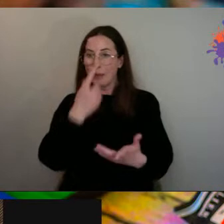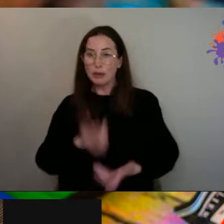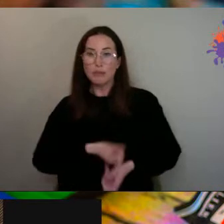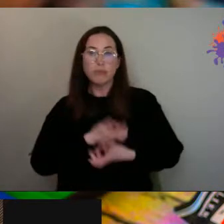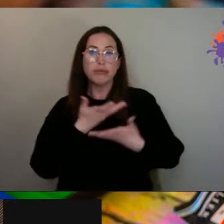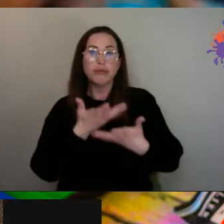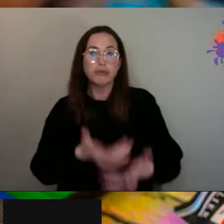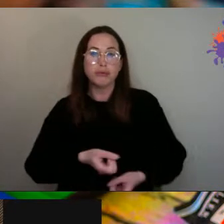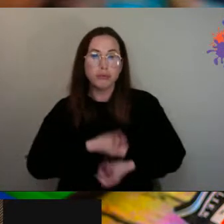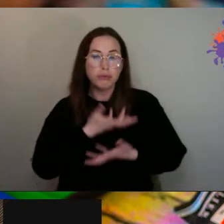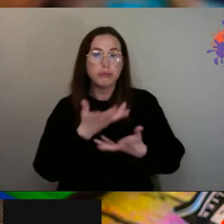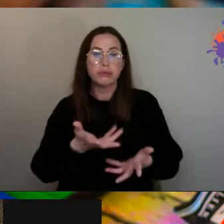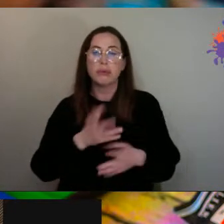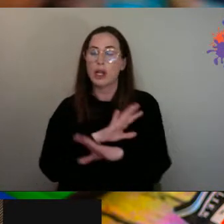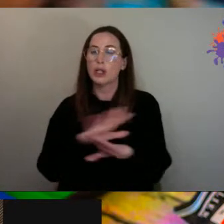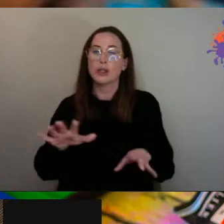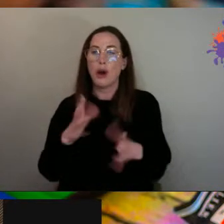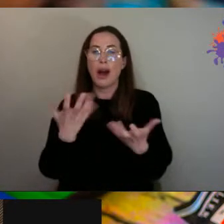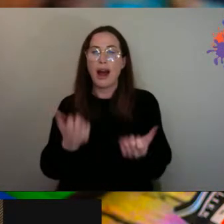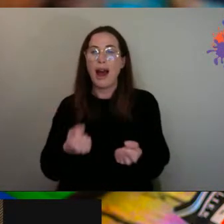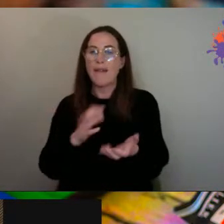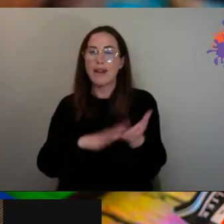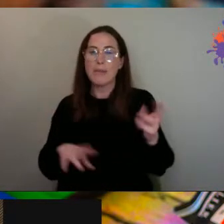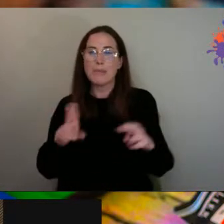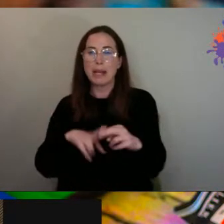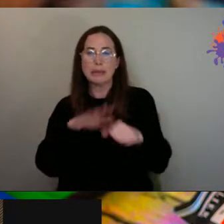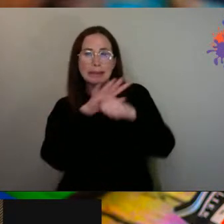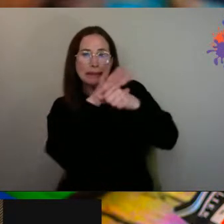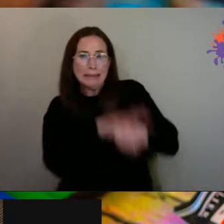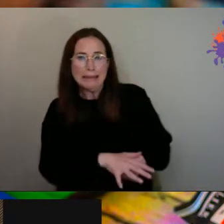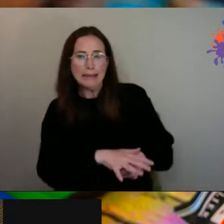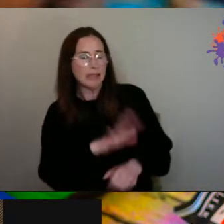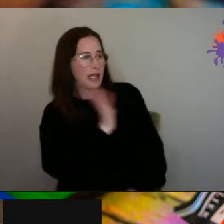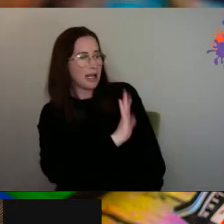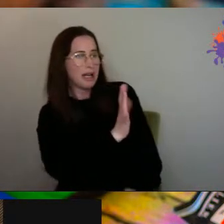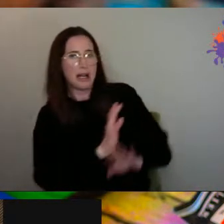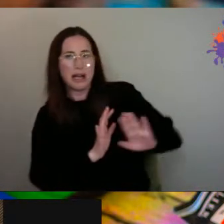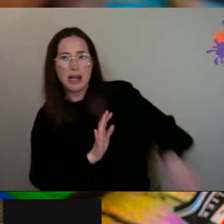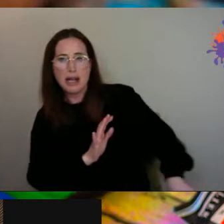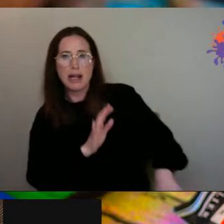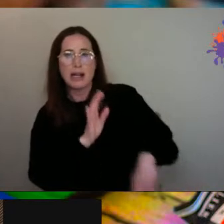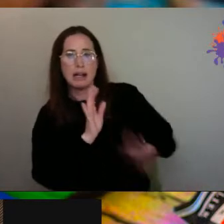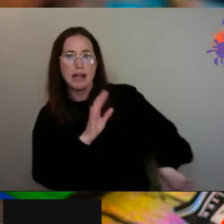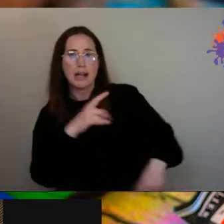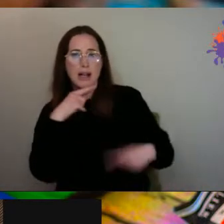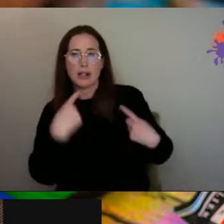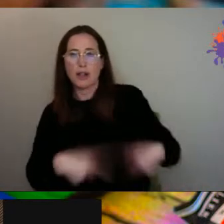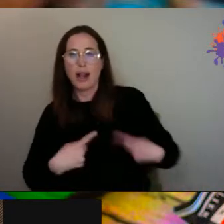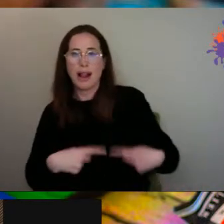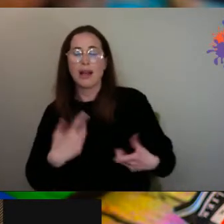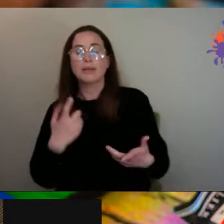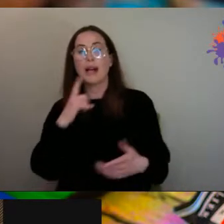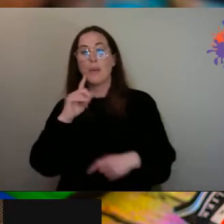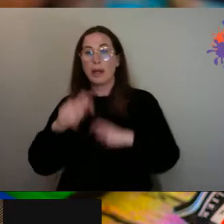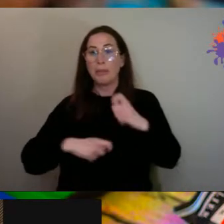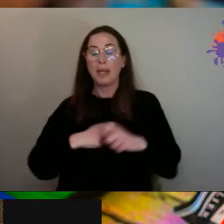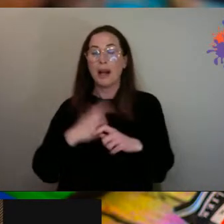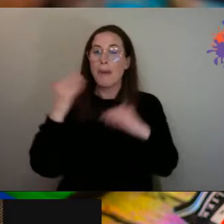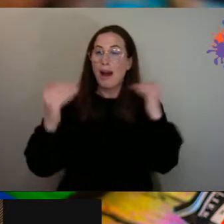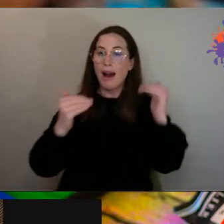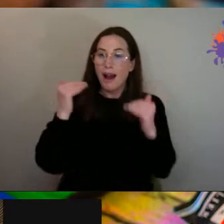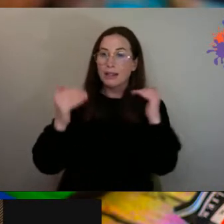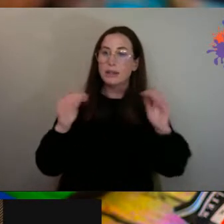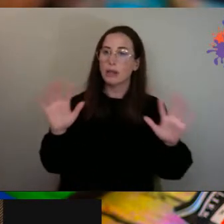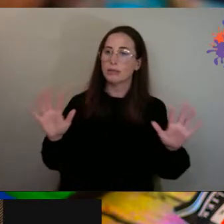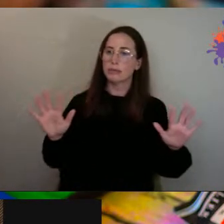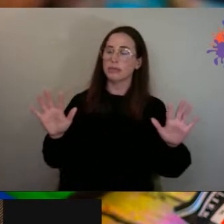and not always have somebody or your parents kind of like telling you what you should and shouldn't be doing. And also when you are an adult, it's sometimes being